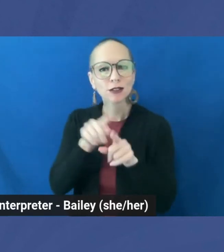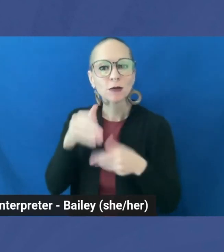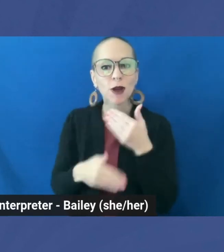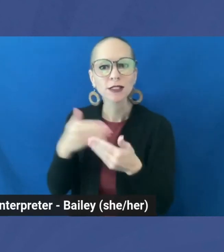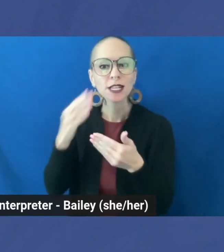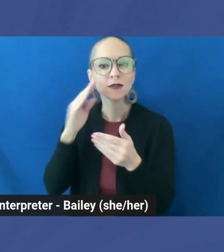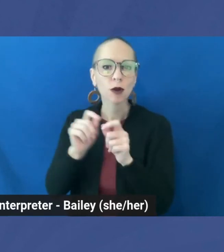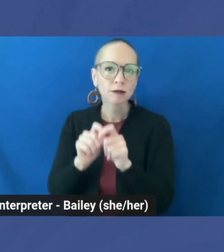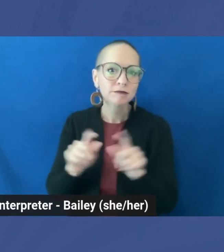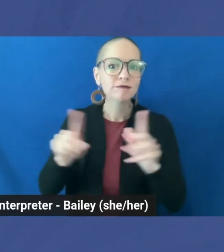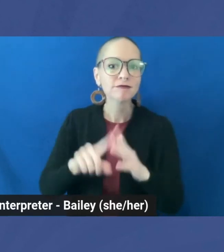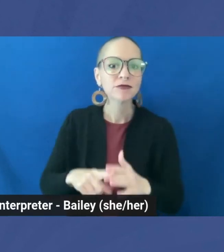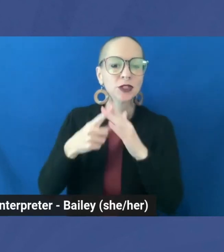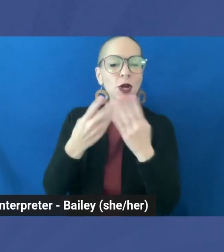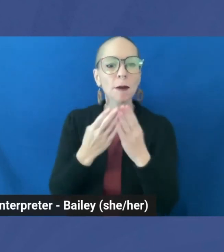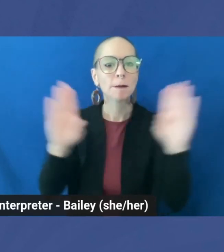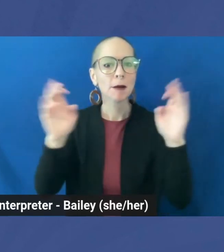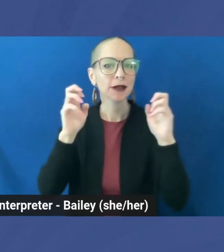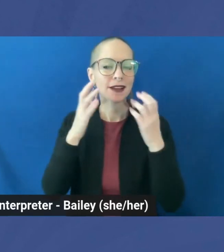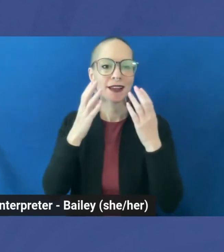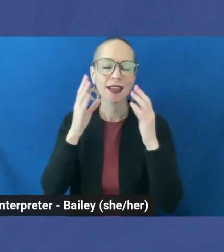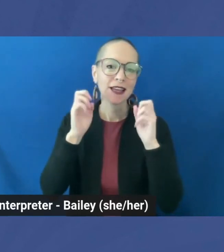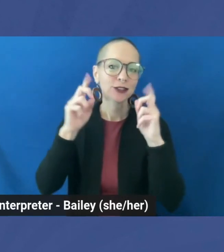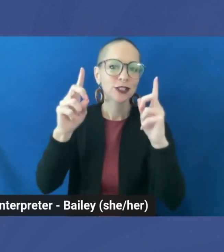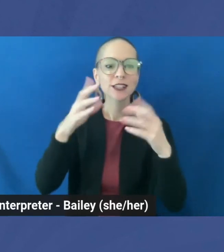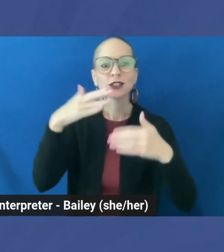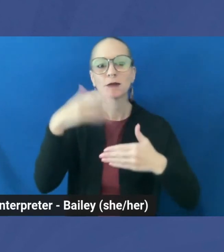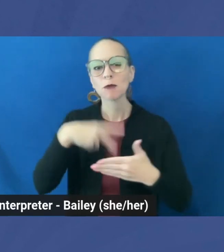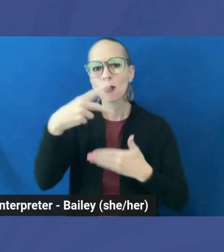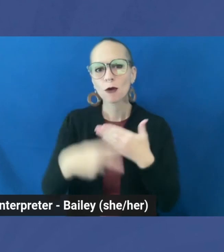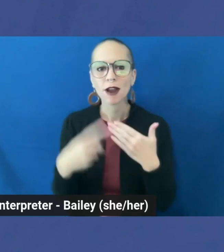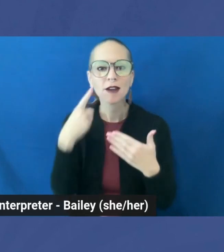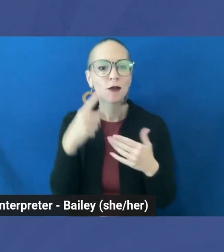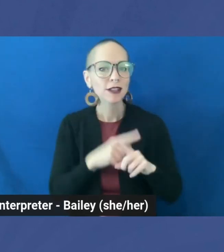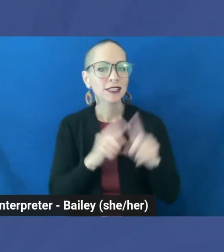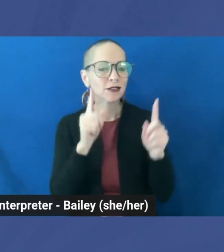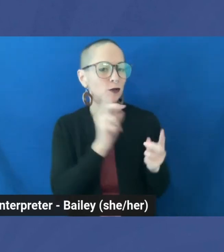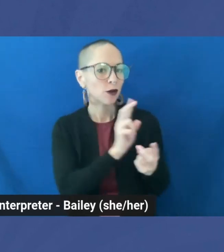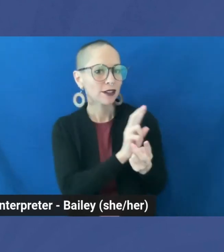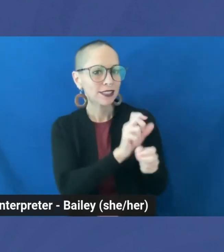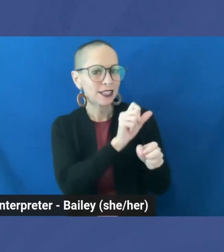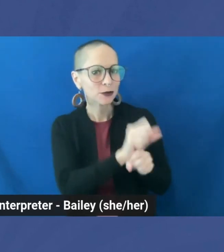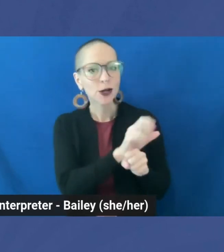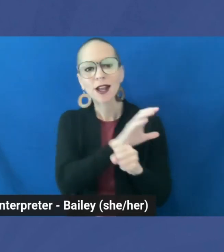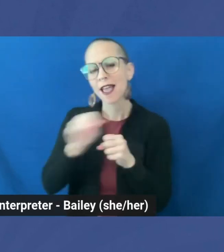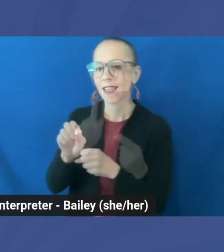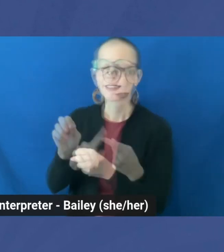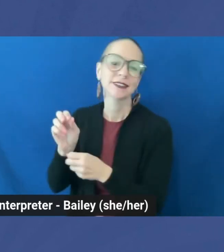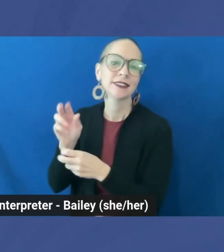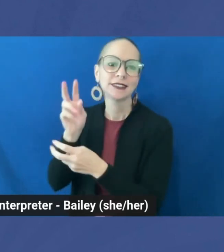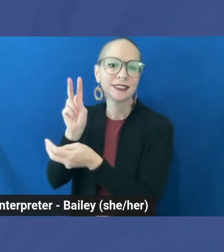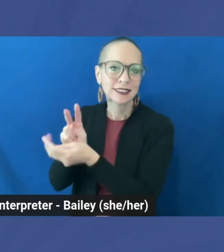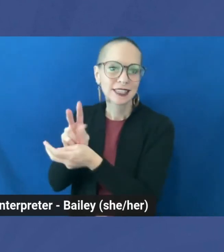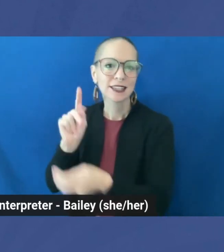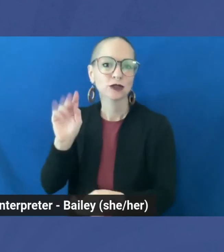a year-long public education program on the difference between sex work and sex trafficking.